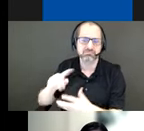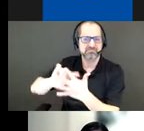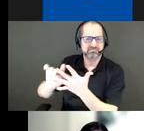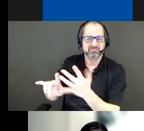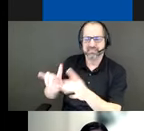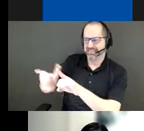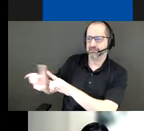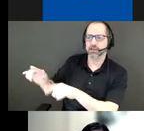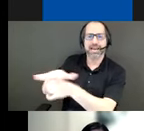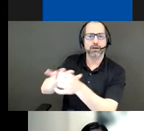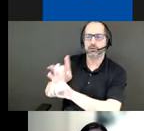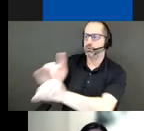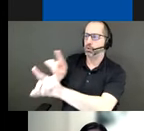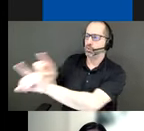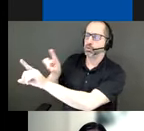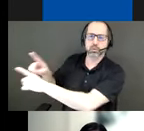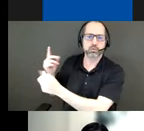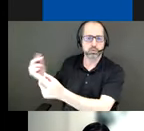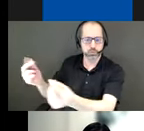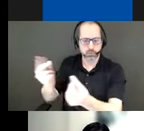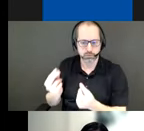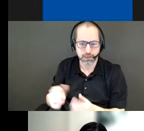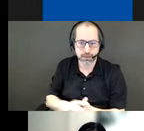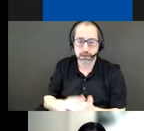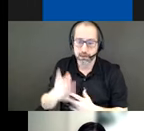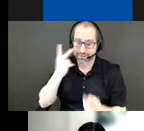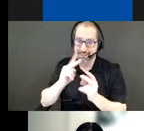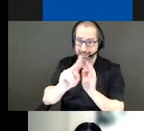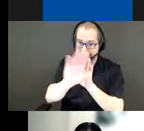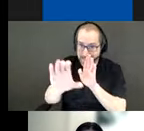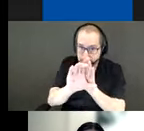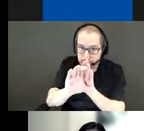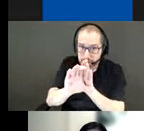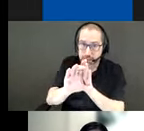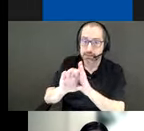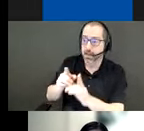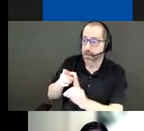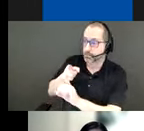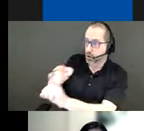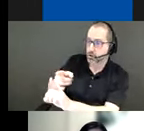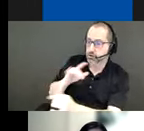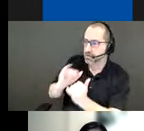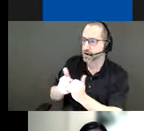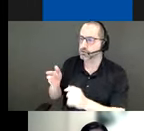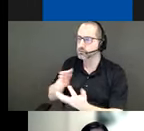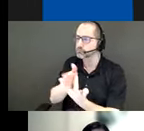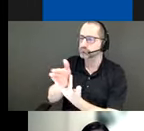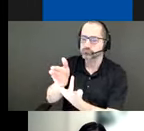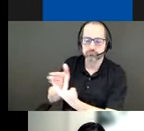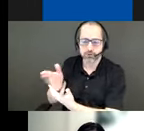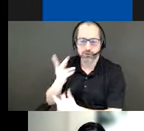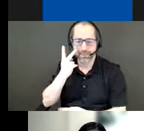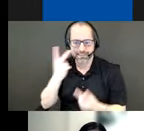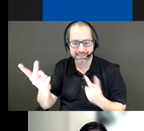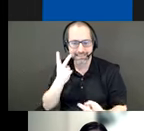here's just a quick glimpse of how images and markers of these destinations could be embedded into the graphic treatment of the